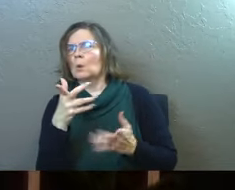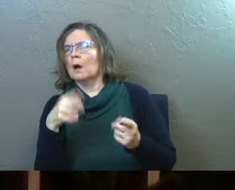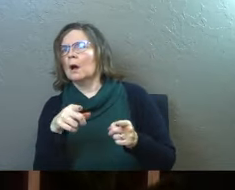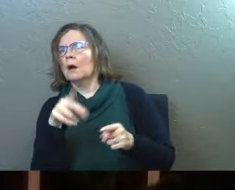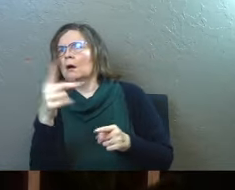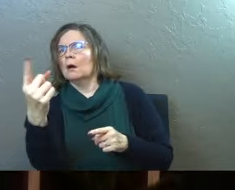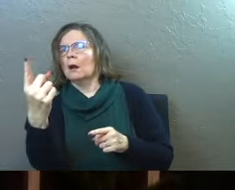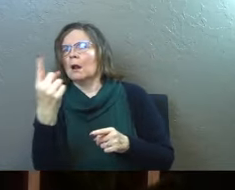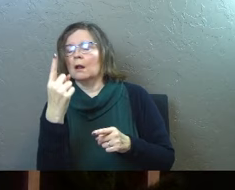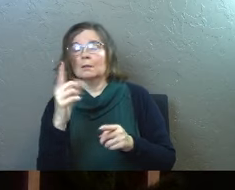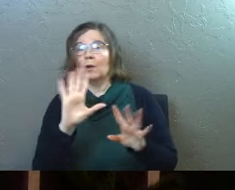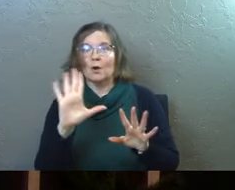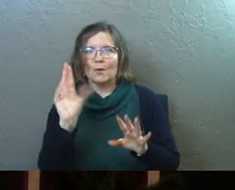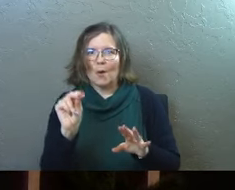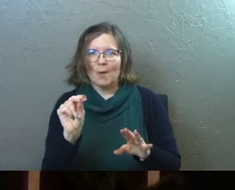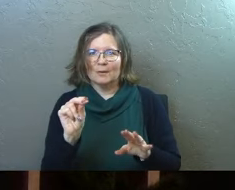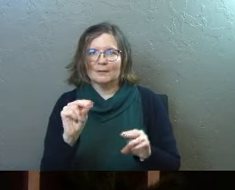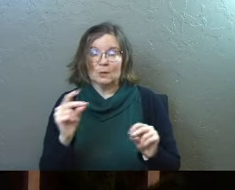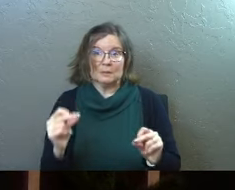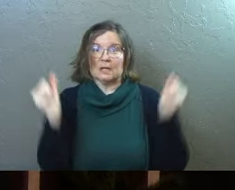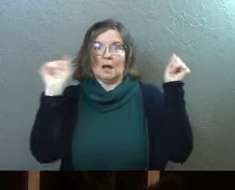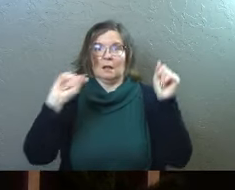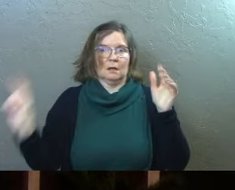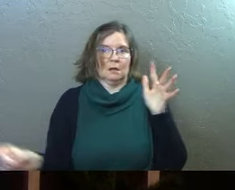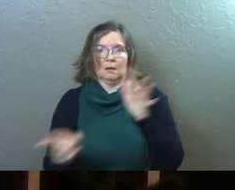about to go down. Suddenly they're right there.